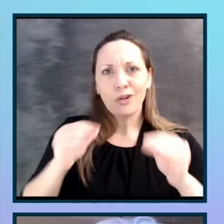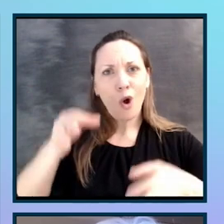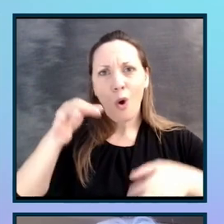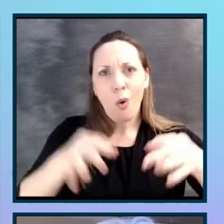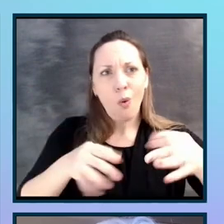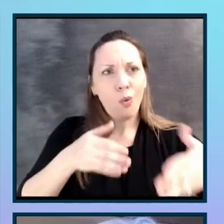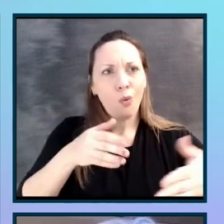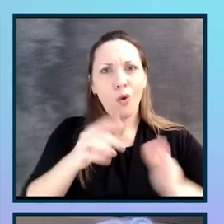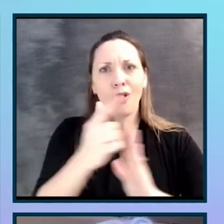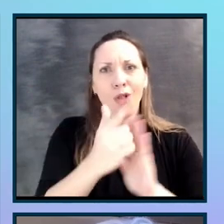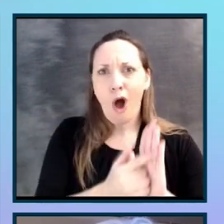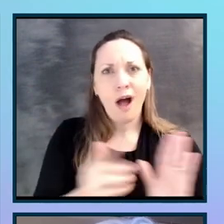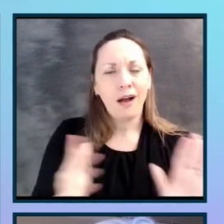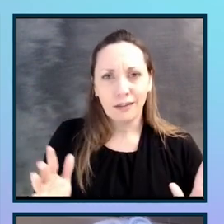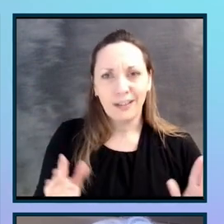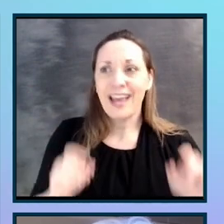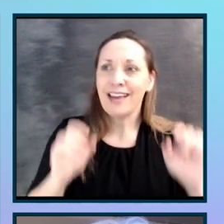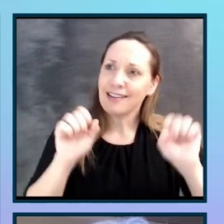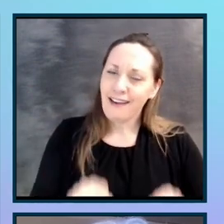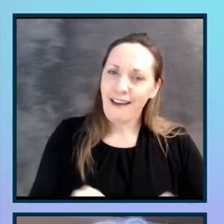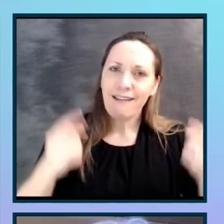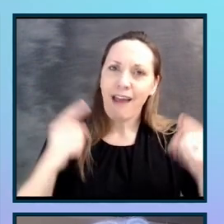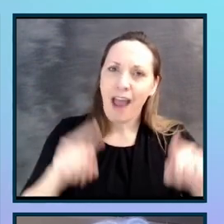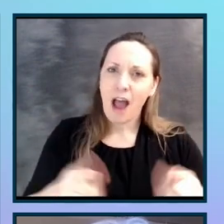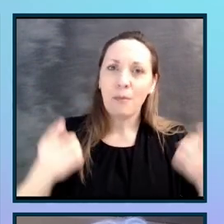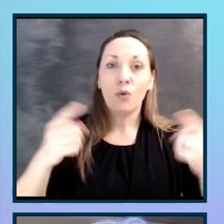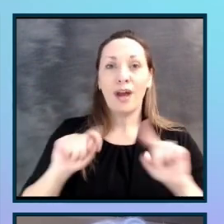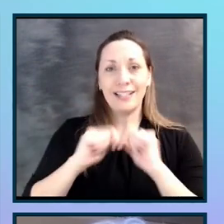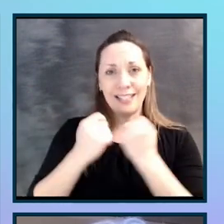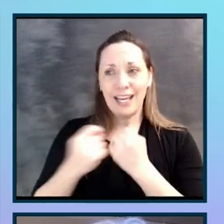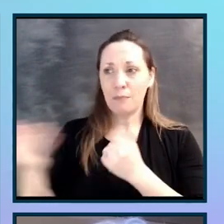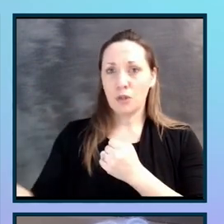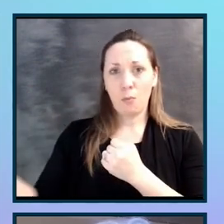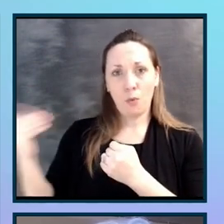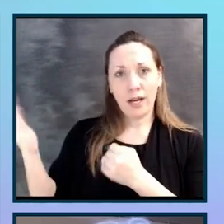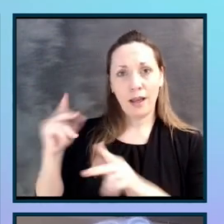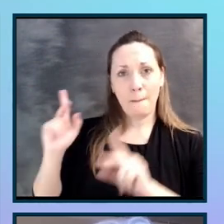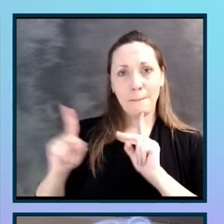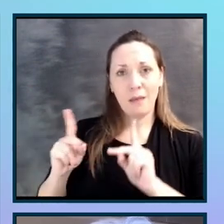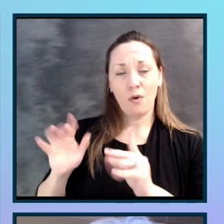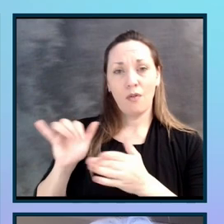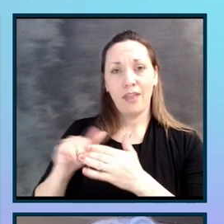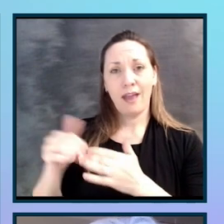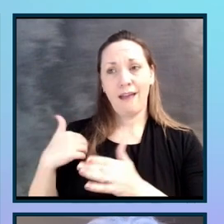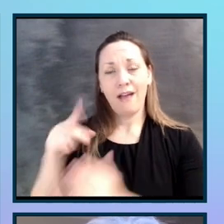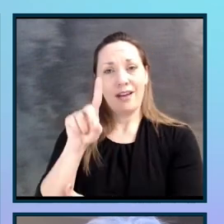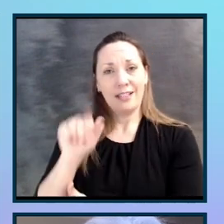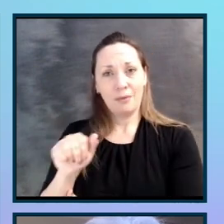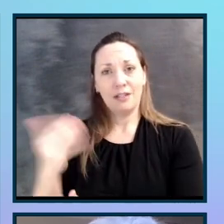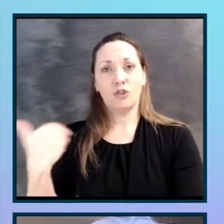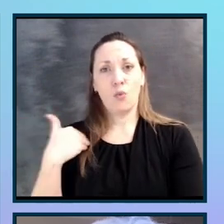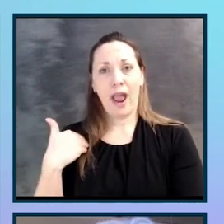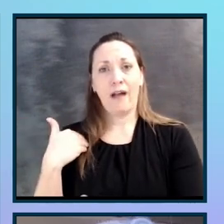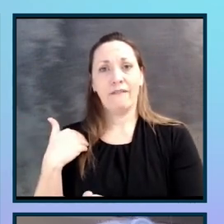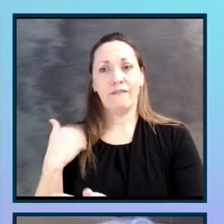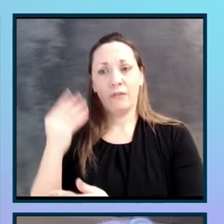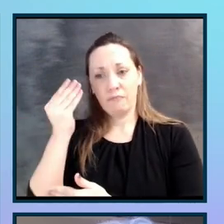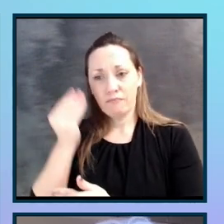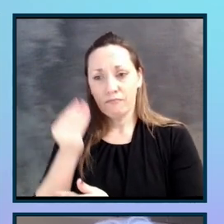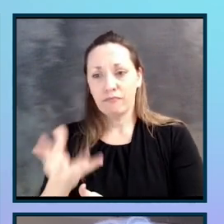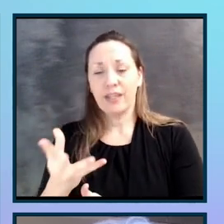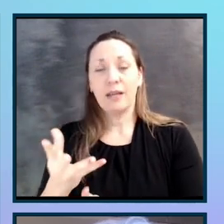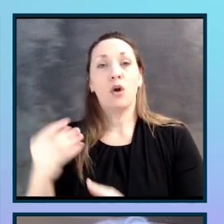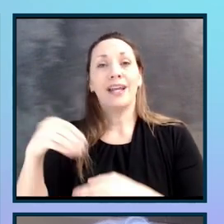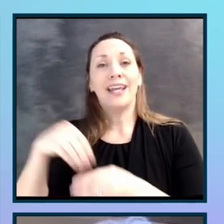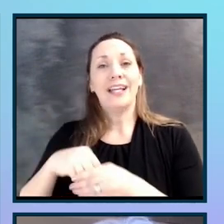can happen when teams bring in people with disabilities to have integral input into processes,